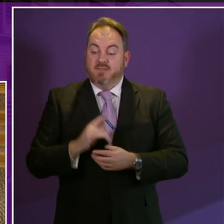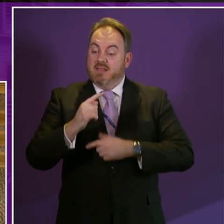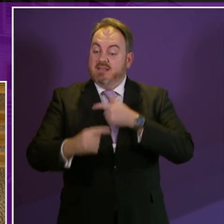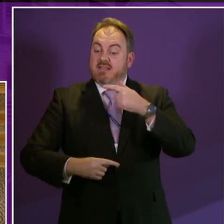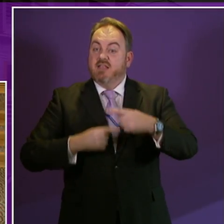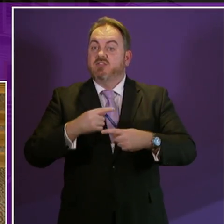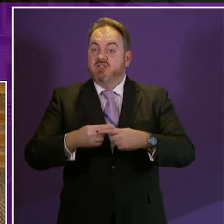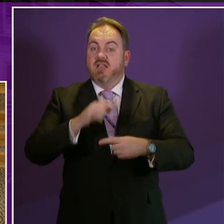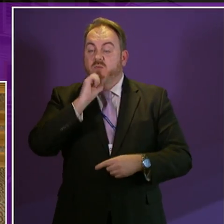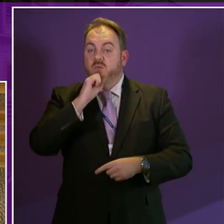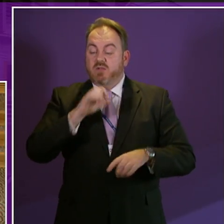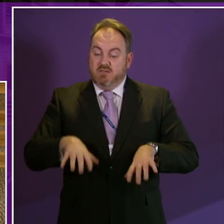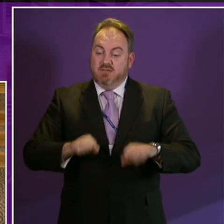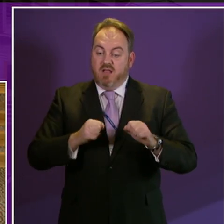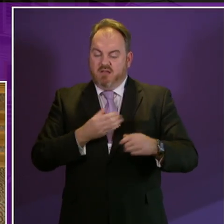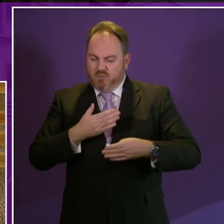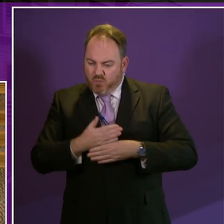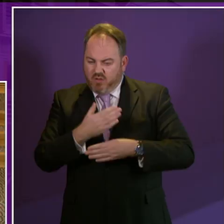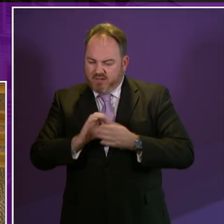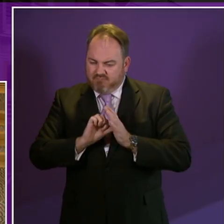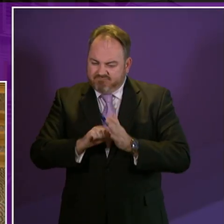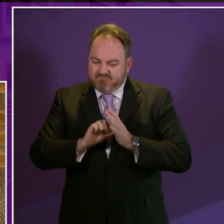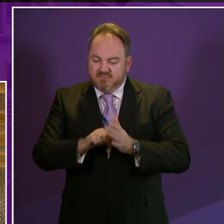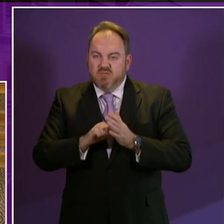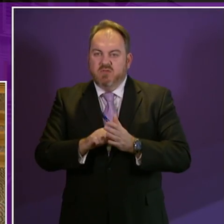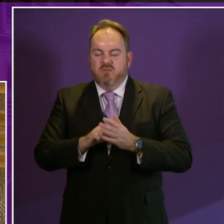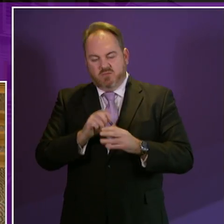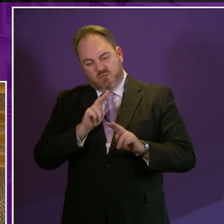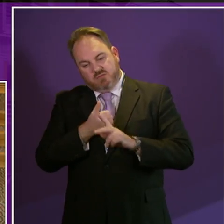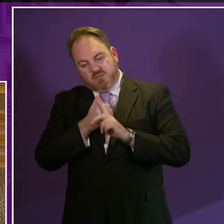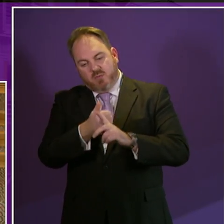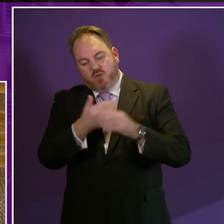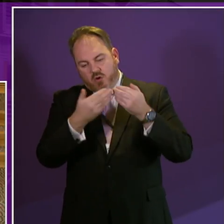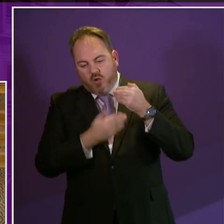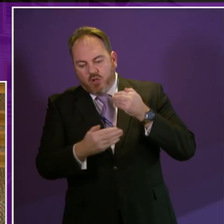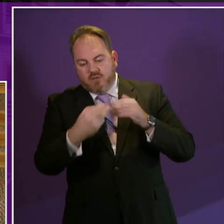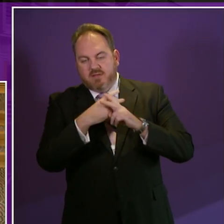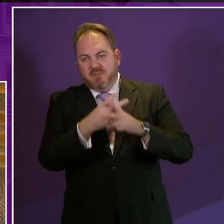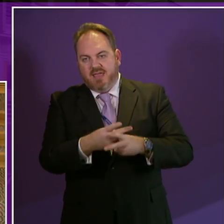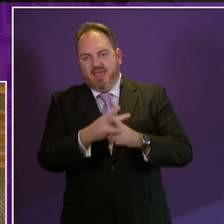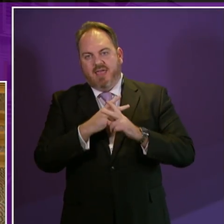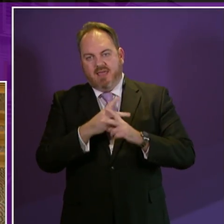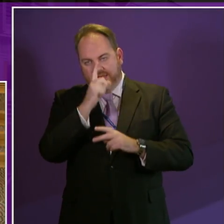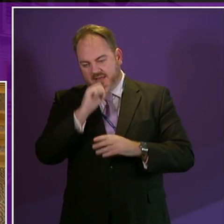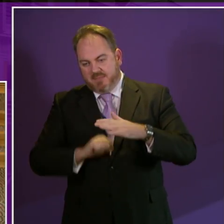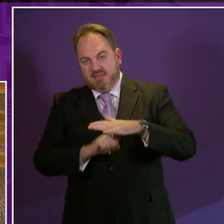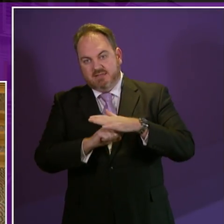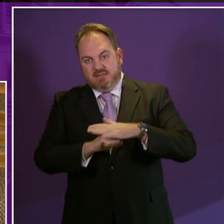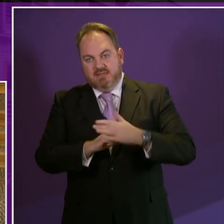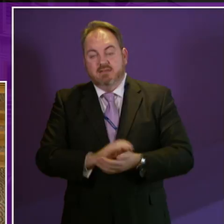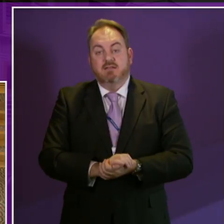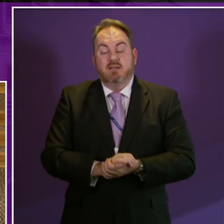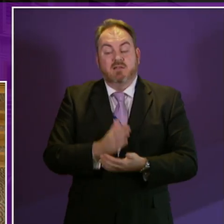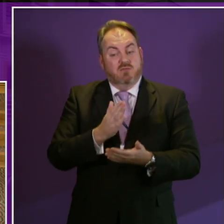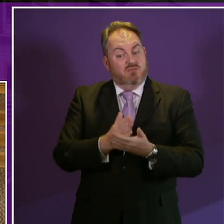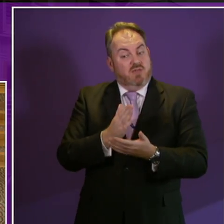we will begin work to consult on the future of long-term care capacity. In self-directed support we know